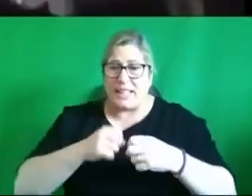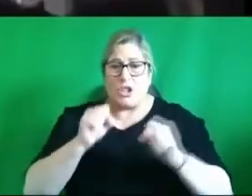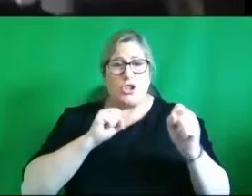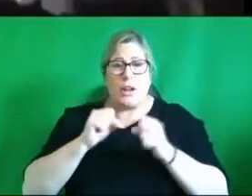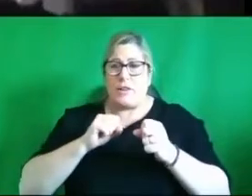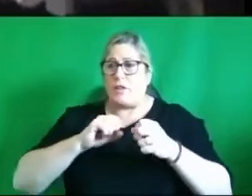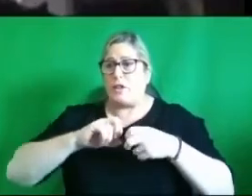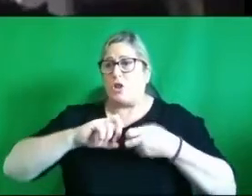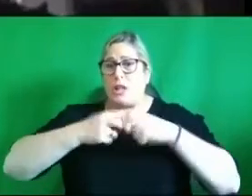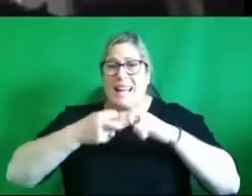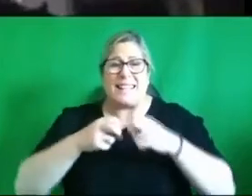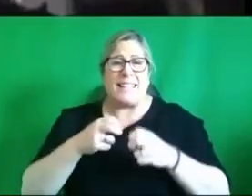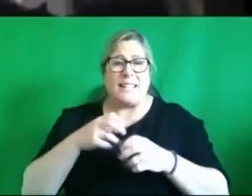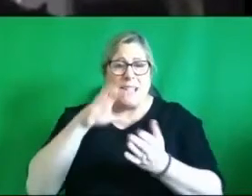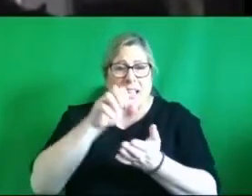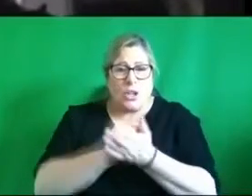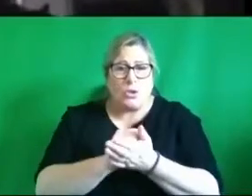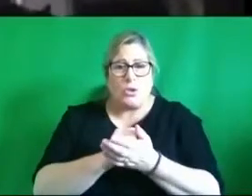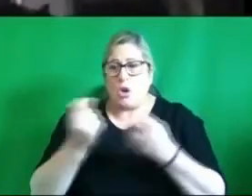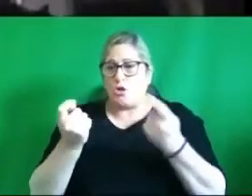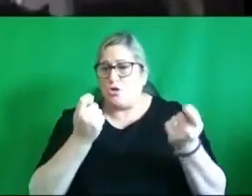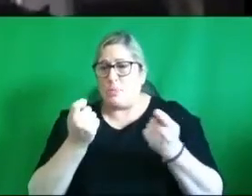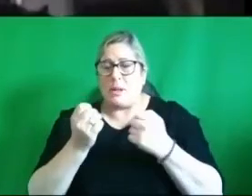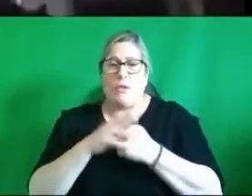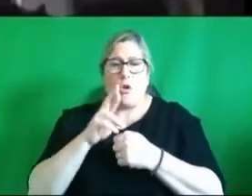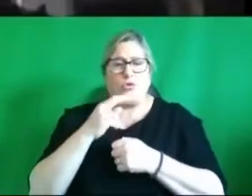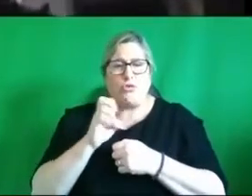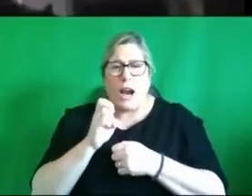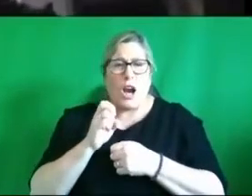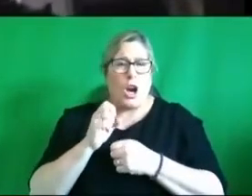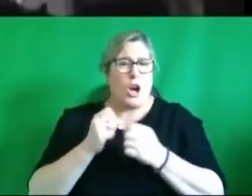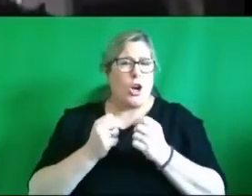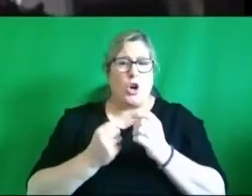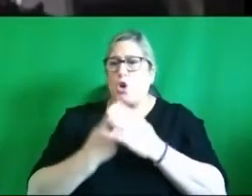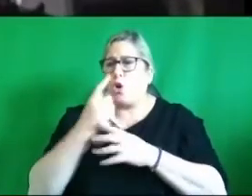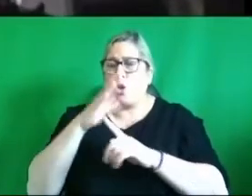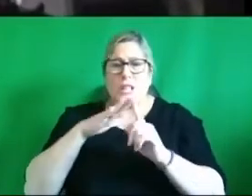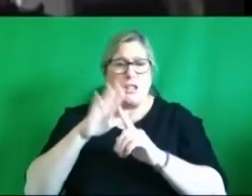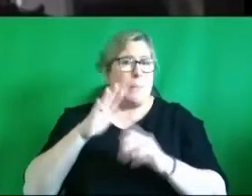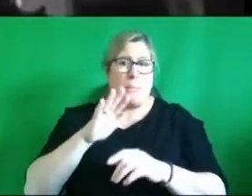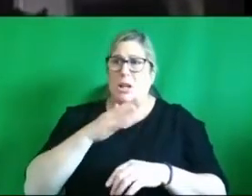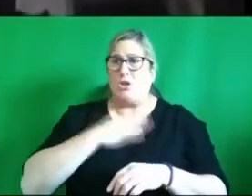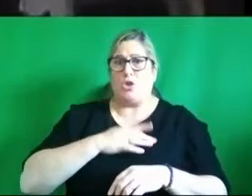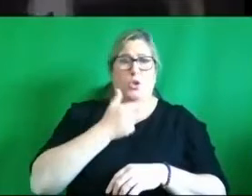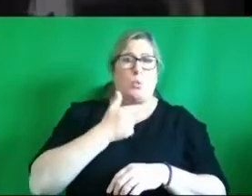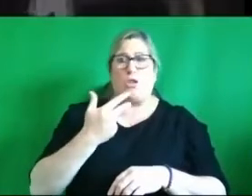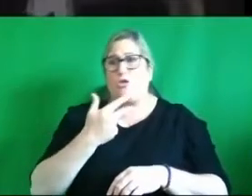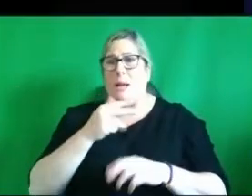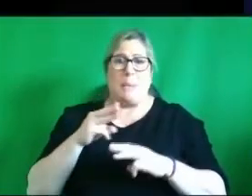right down to treatments for individual rare conditions where there may only be two or three patients on the island with a particular condition